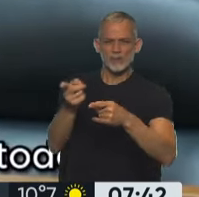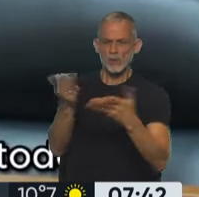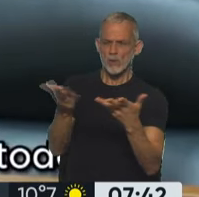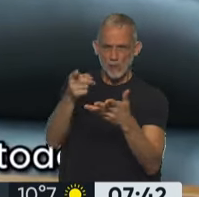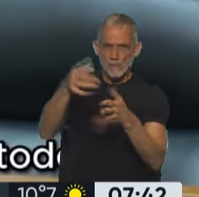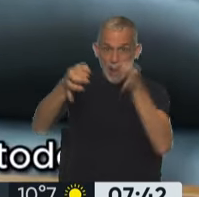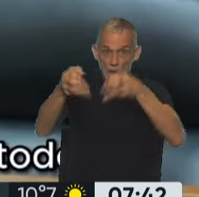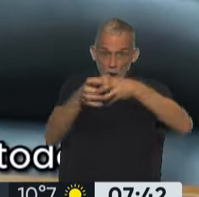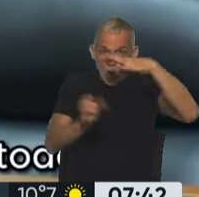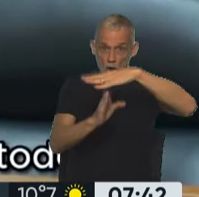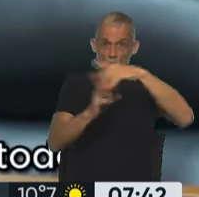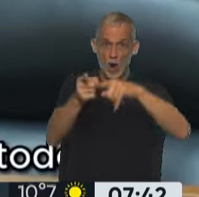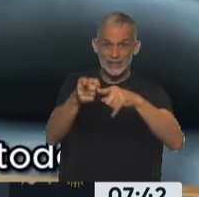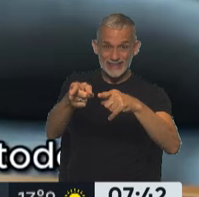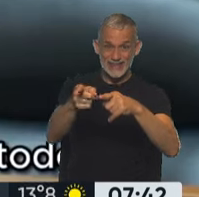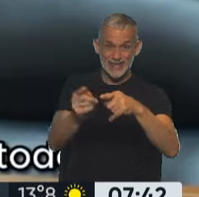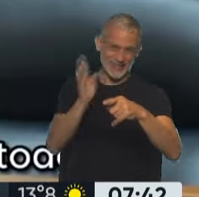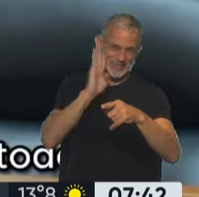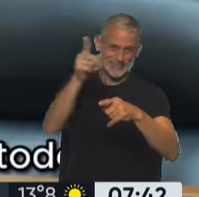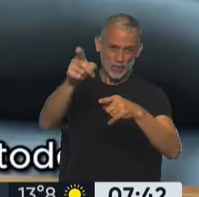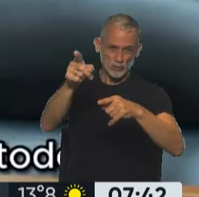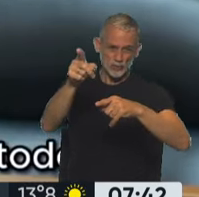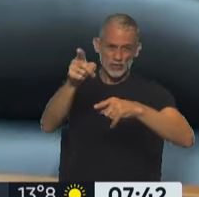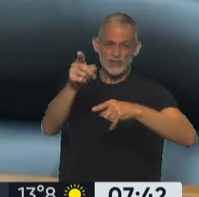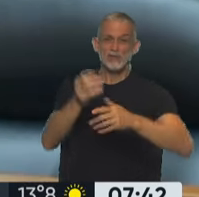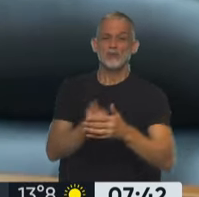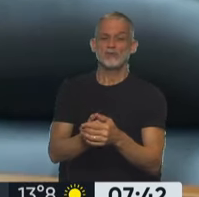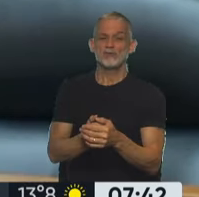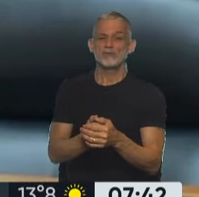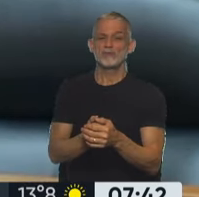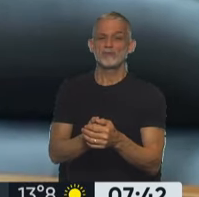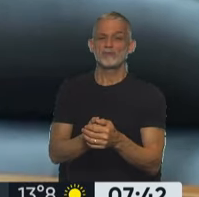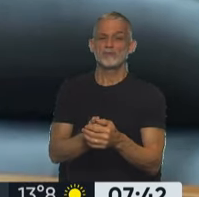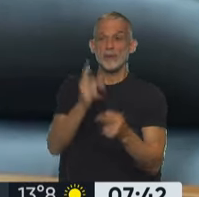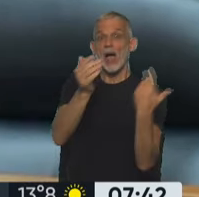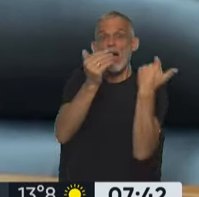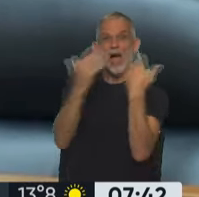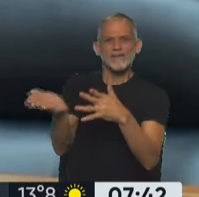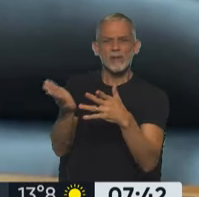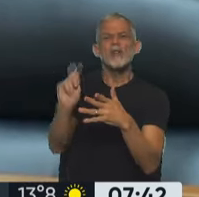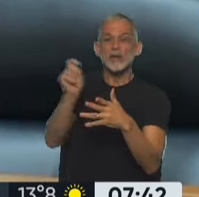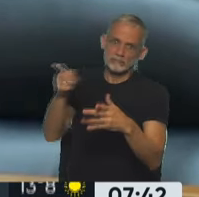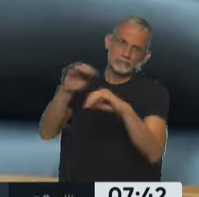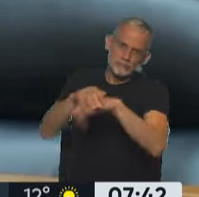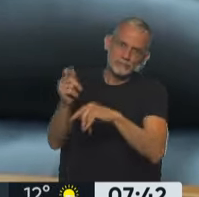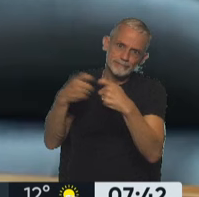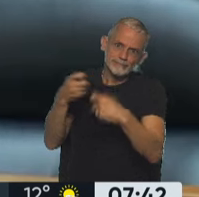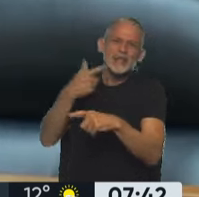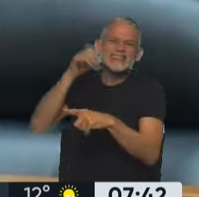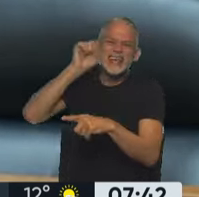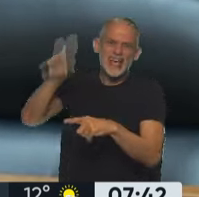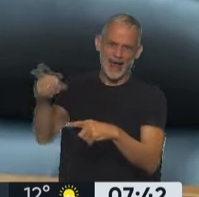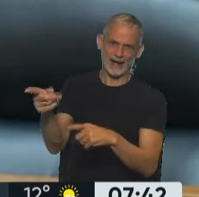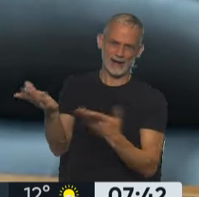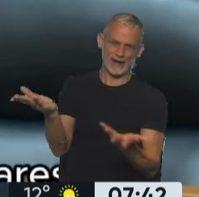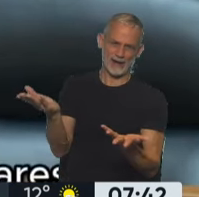seat on the Supreme Court after all of this to rule in Singer's favor. And following